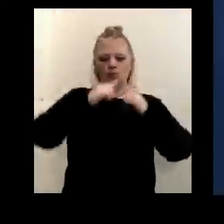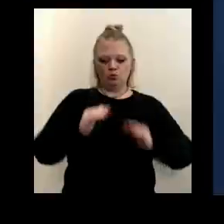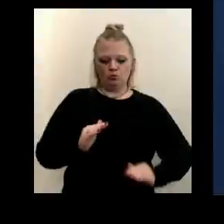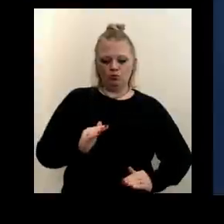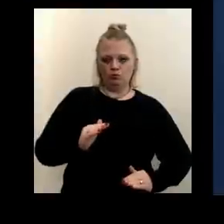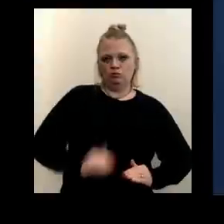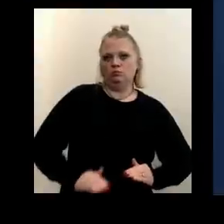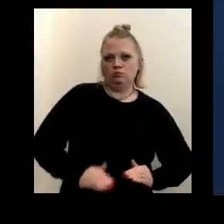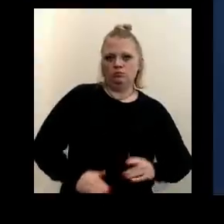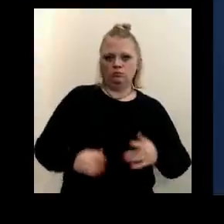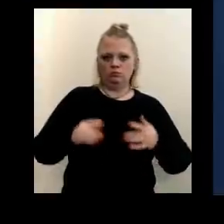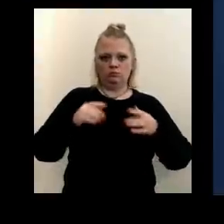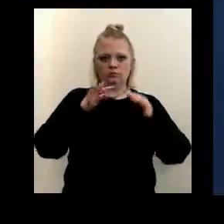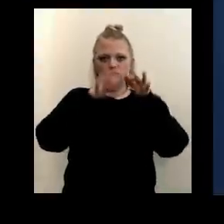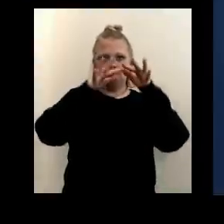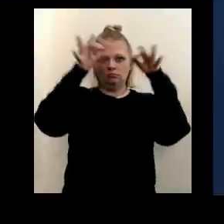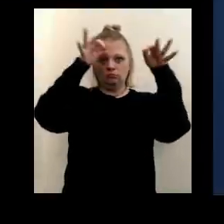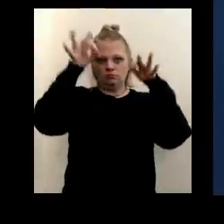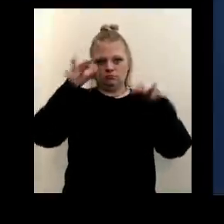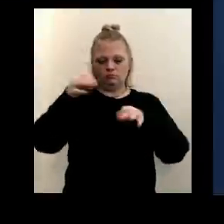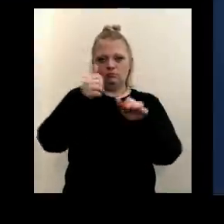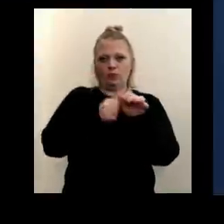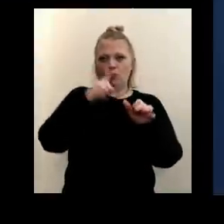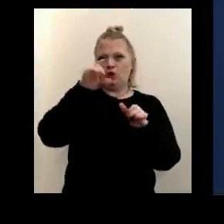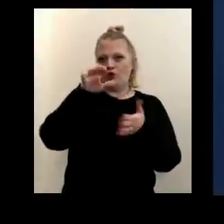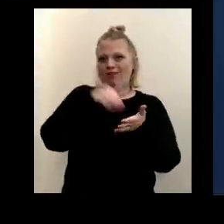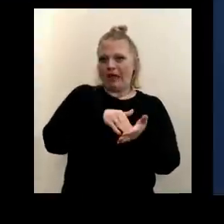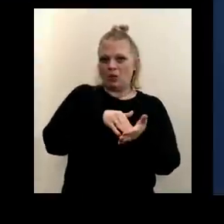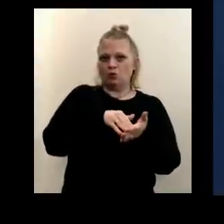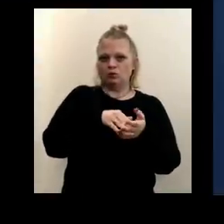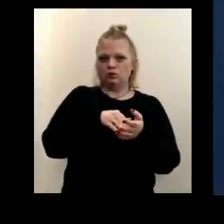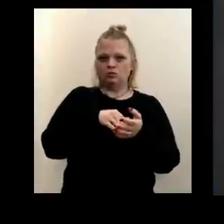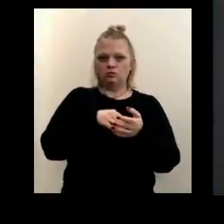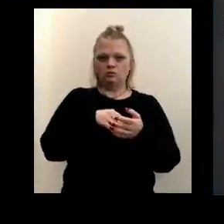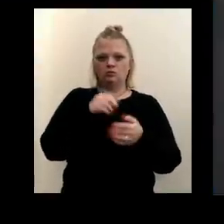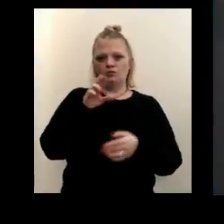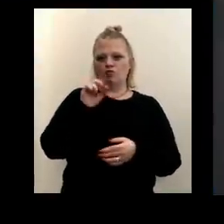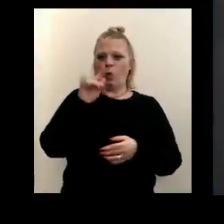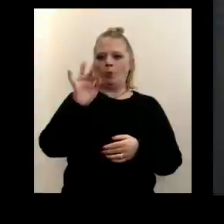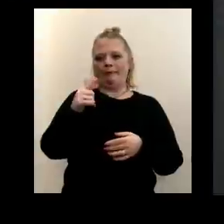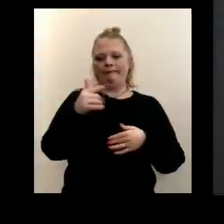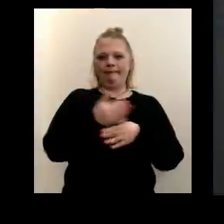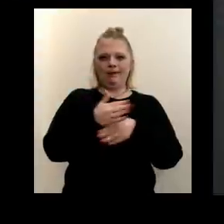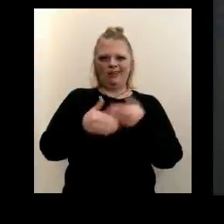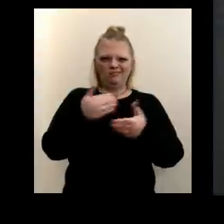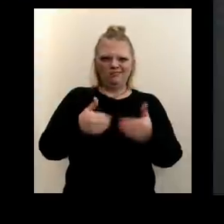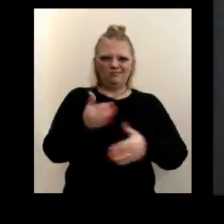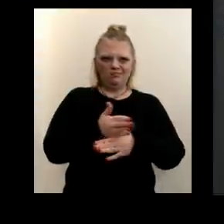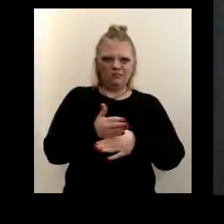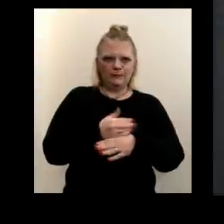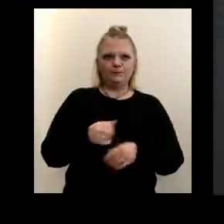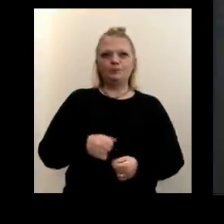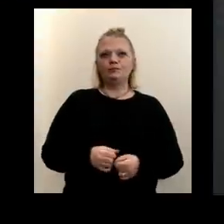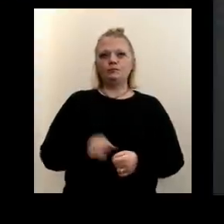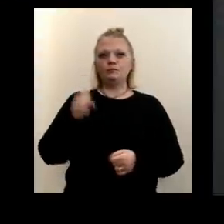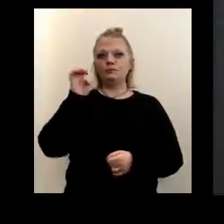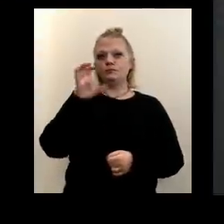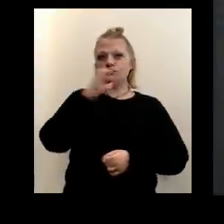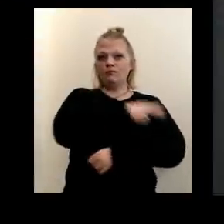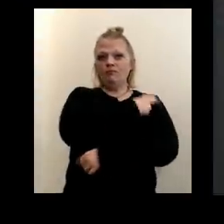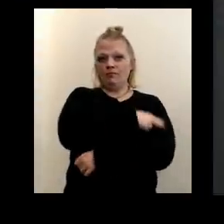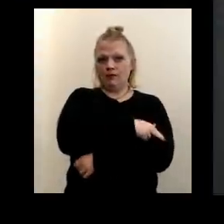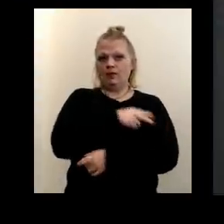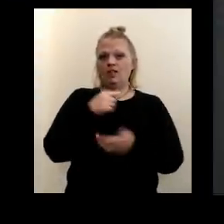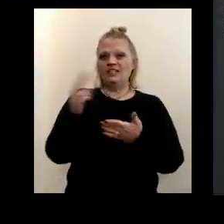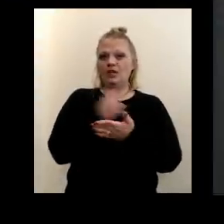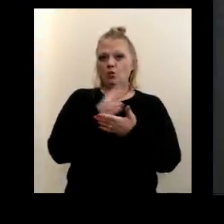based on a percentage of the hundred thousand population on our rolling average. Erie County hospitalizations, we did talk about this. This is